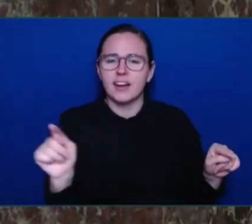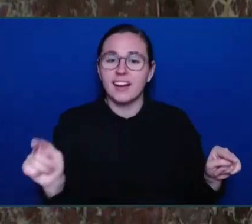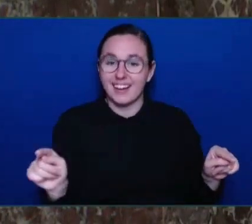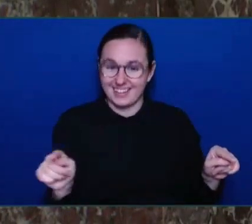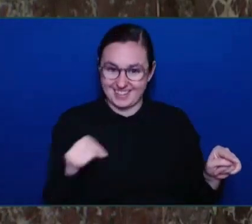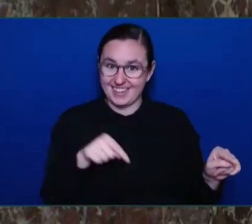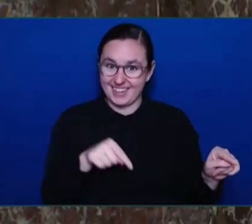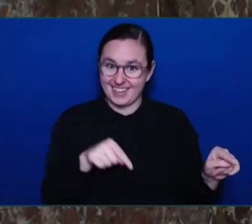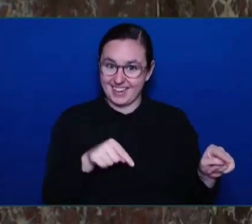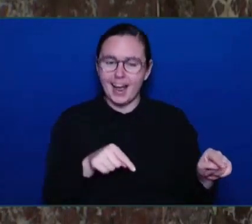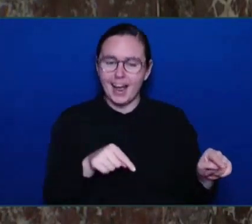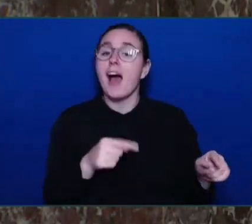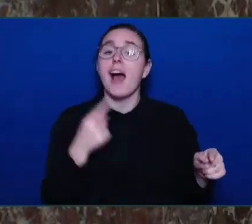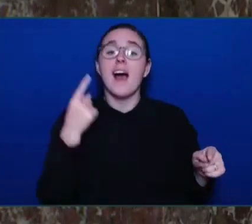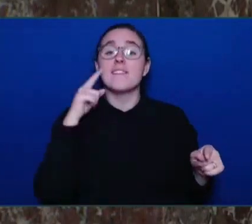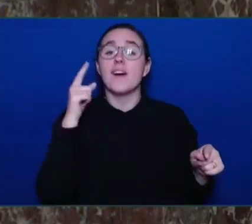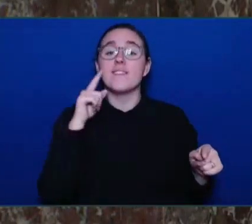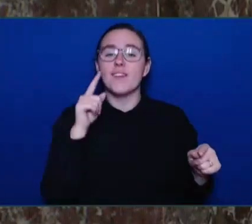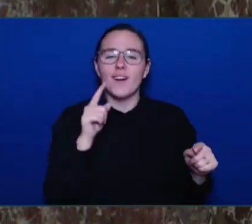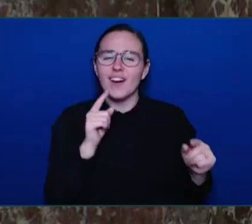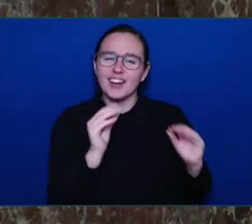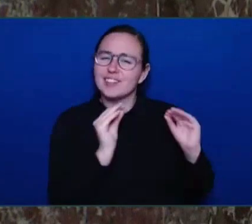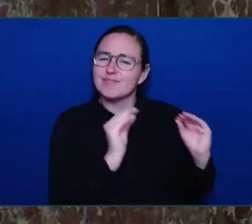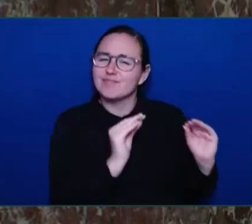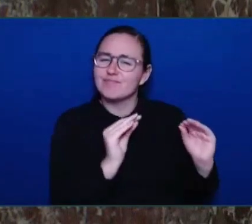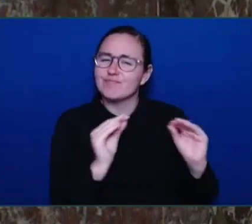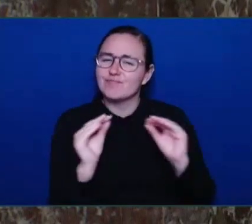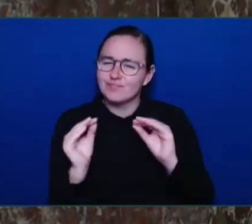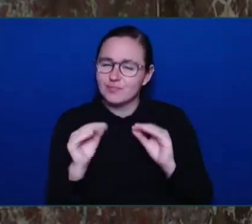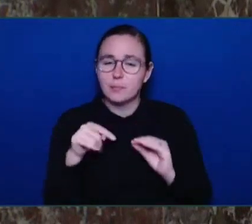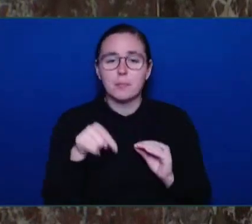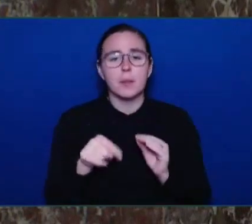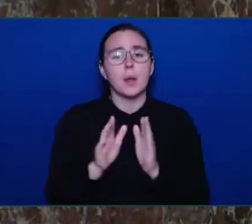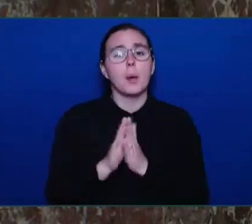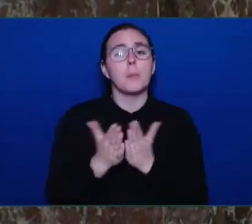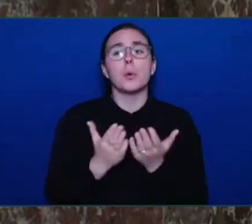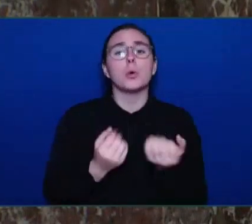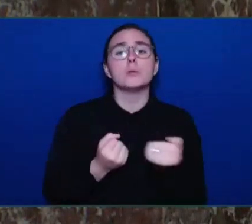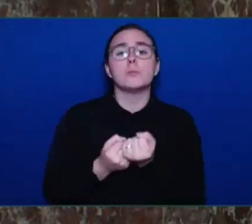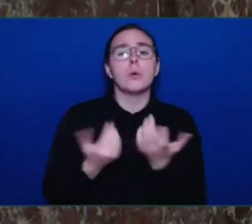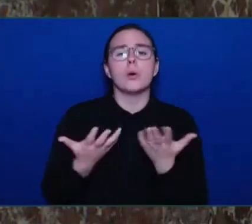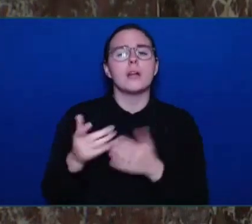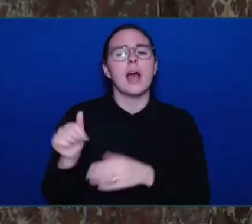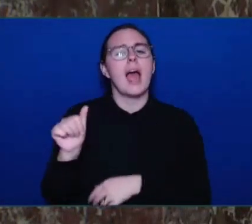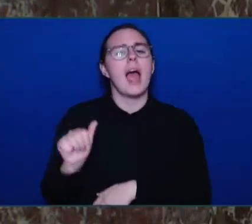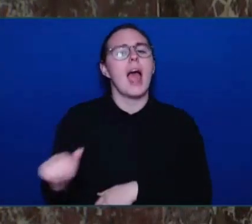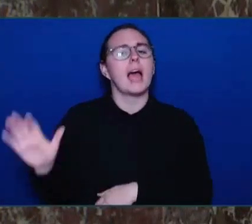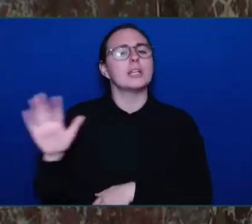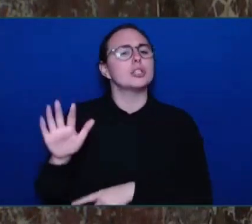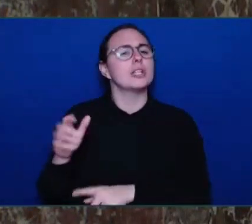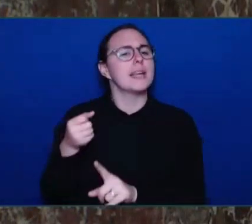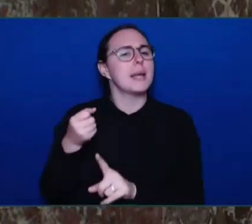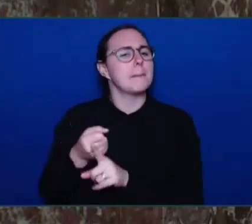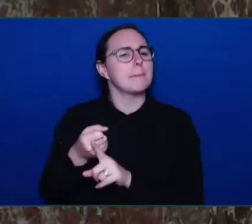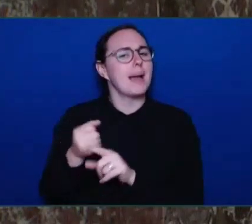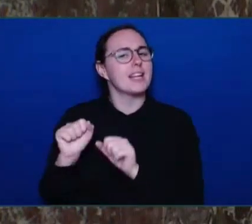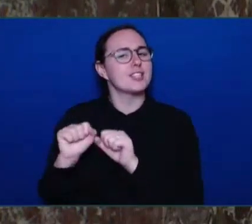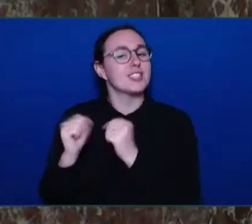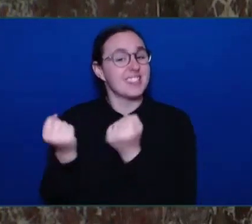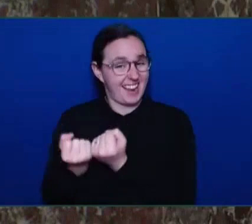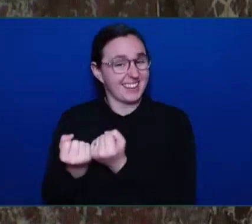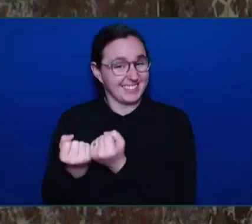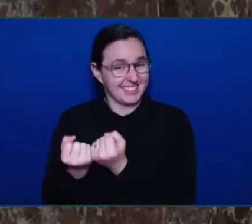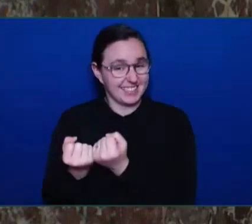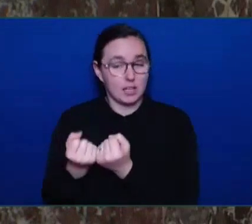of volunteers that formed during COVID to work to eliminate Asian discrimination and to create a space for healing